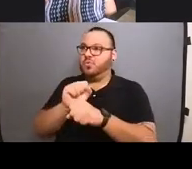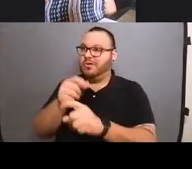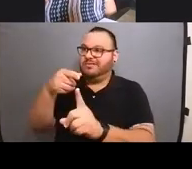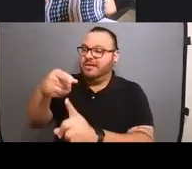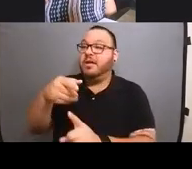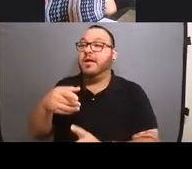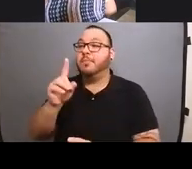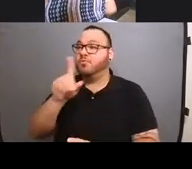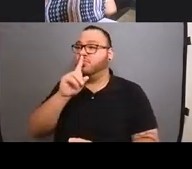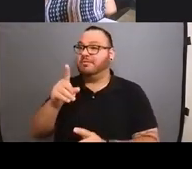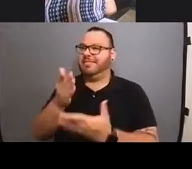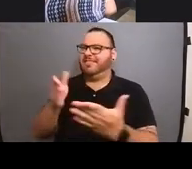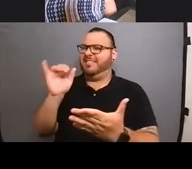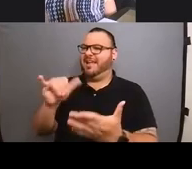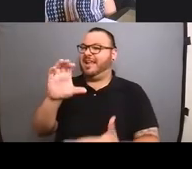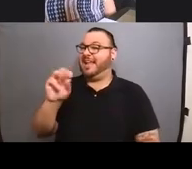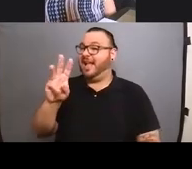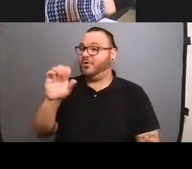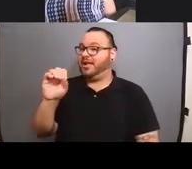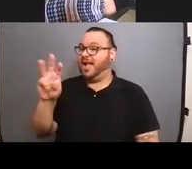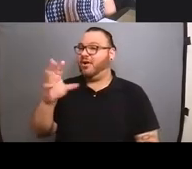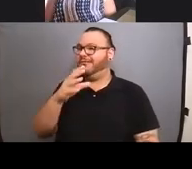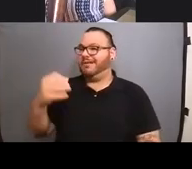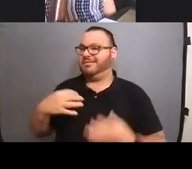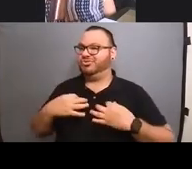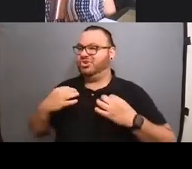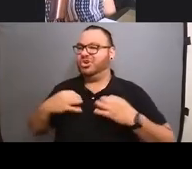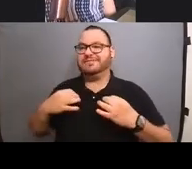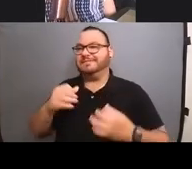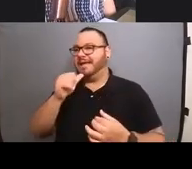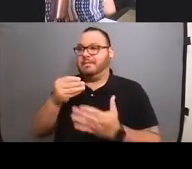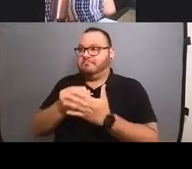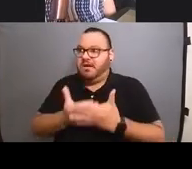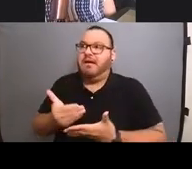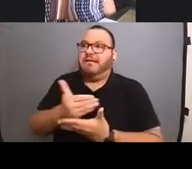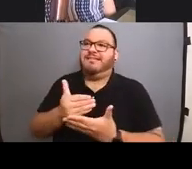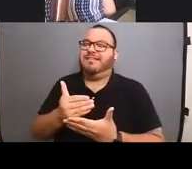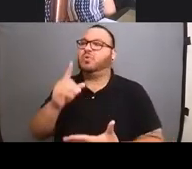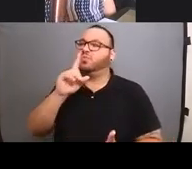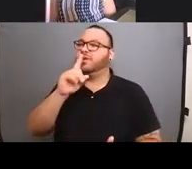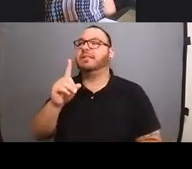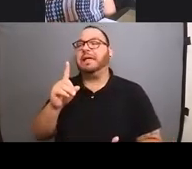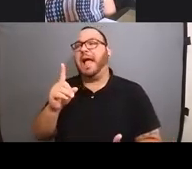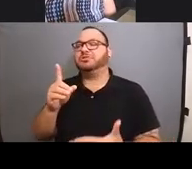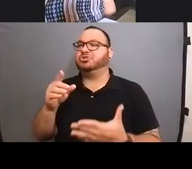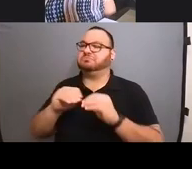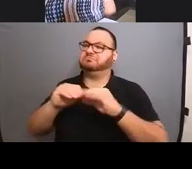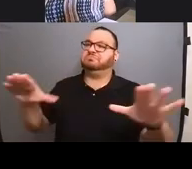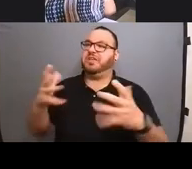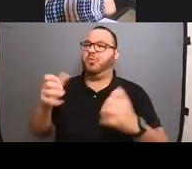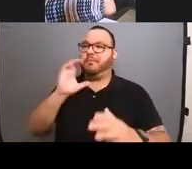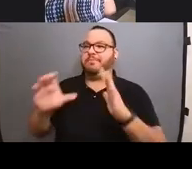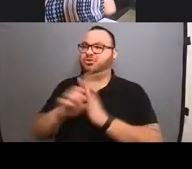don't make a whole lot of money. do them more as a way just to have images available out there for people to wear